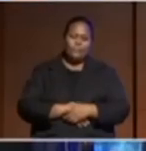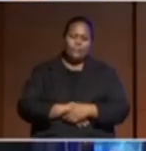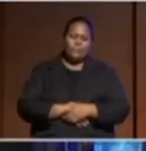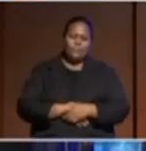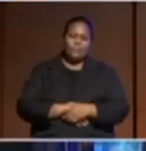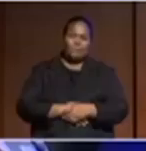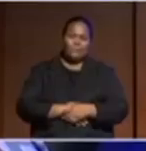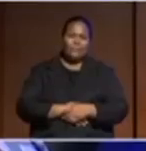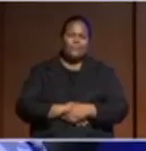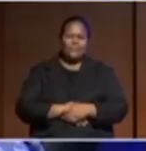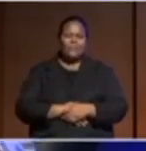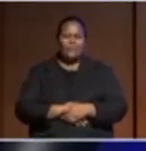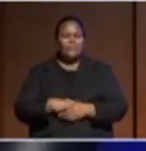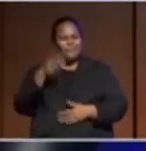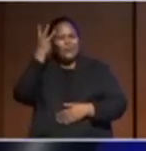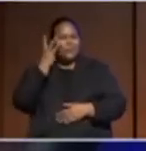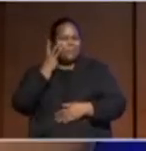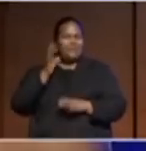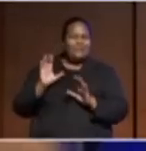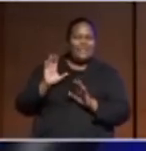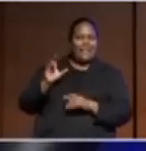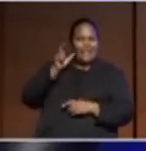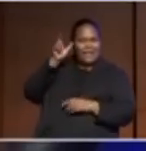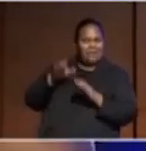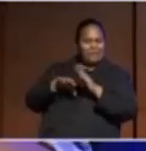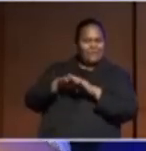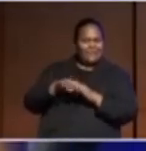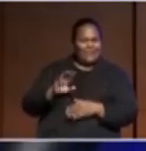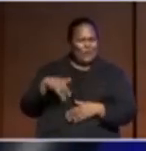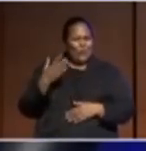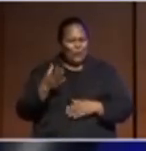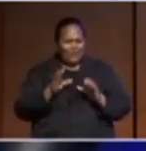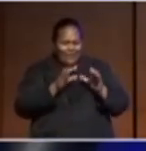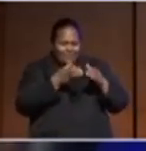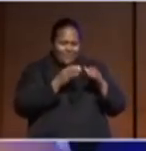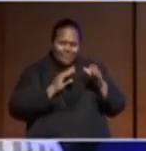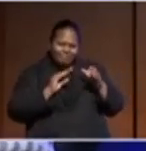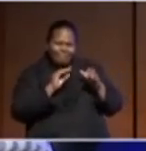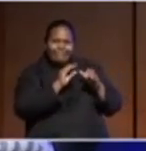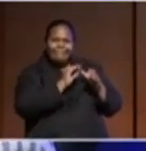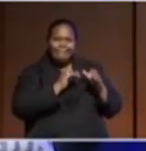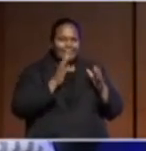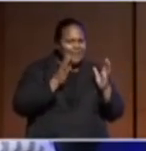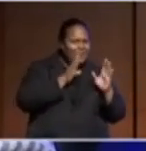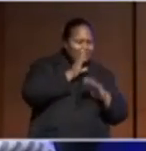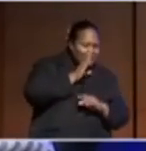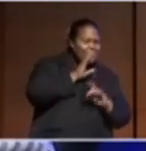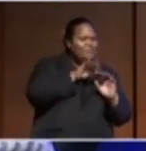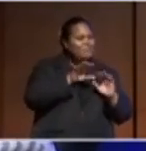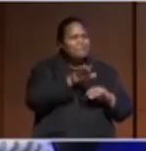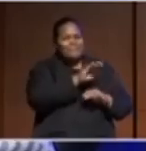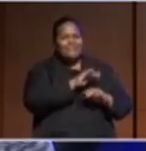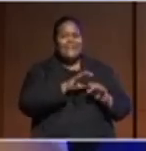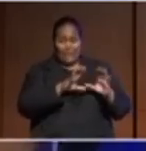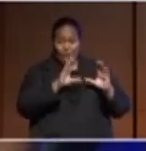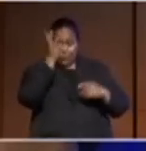Women are a bit more timid, you know. And there's always a talk around the women's circles and, you know, all my women colleagues here will know. You have